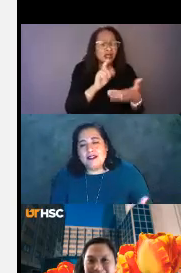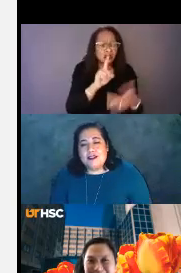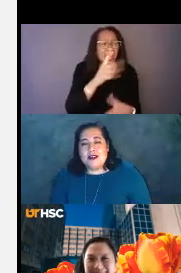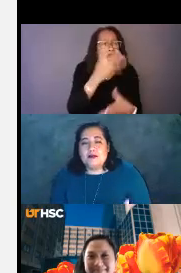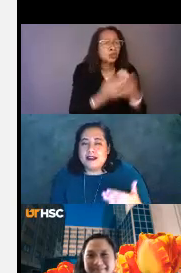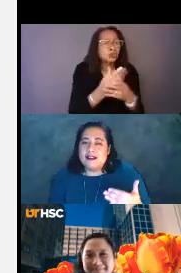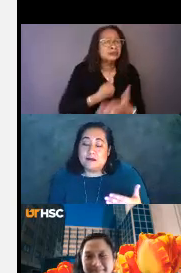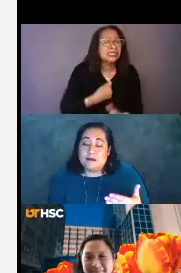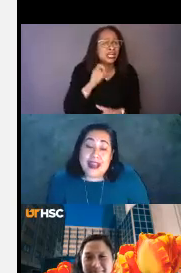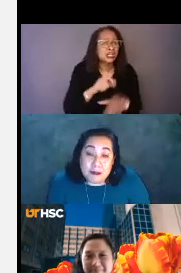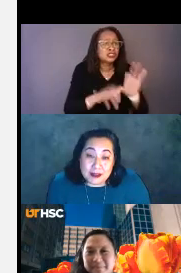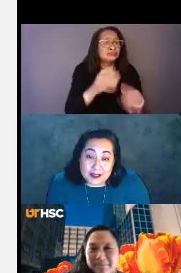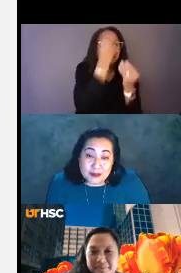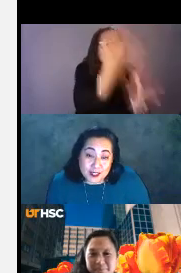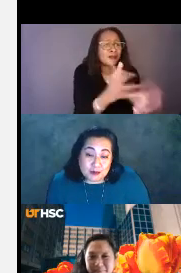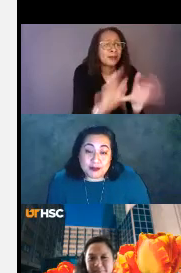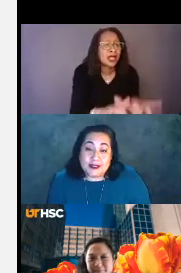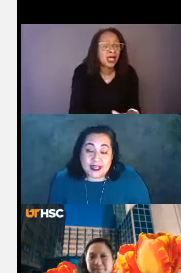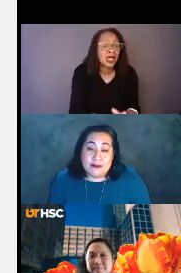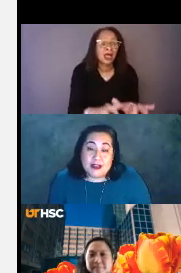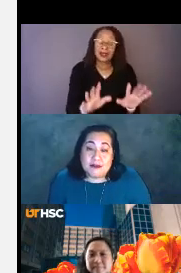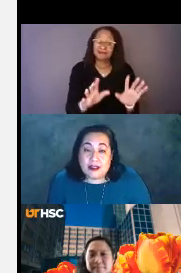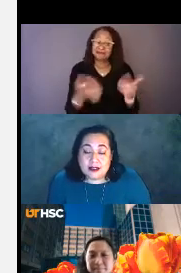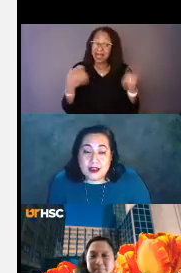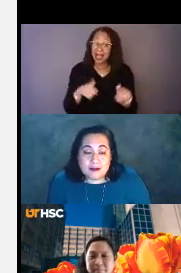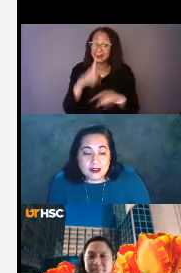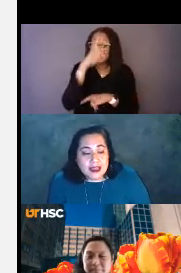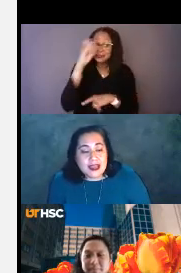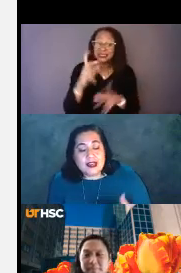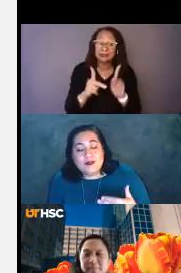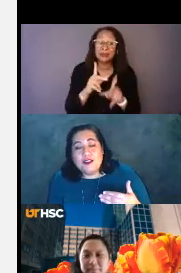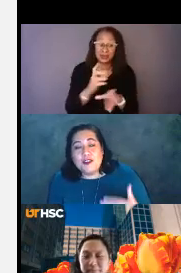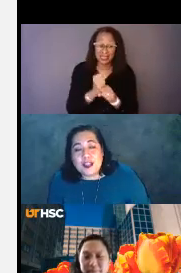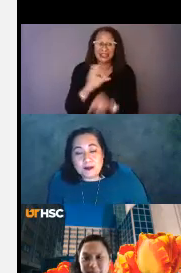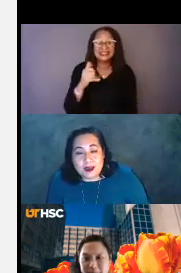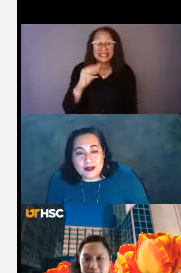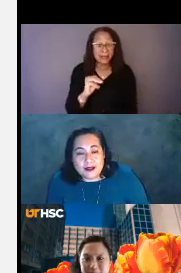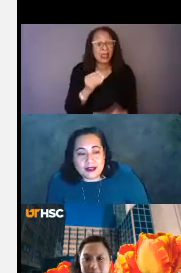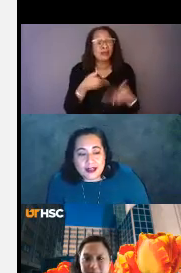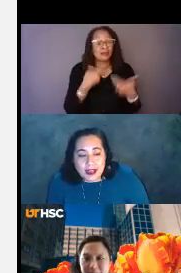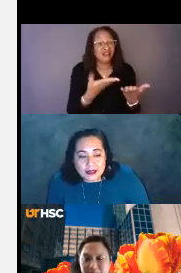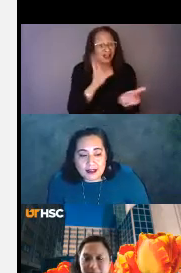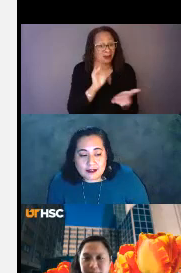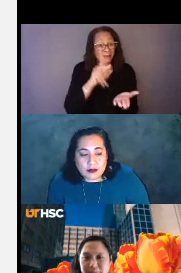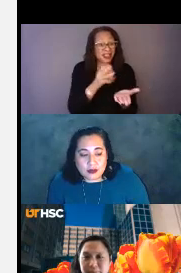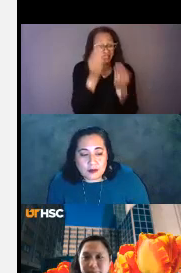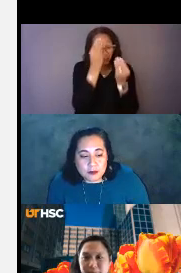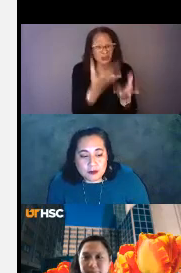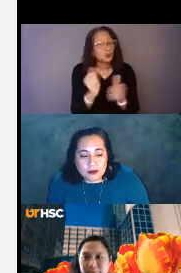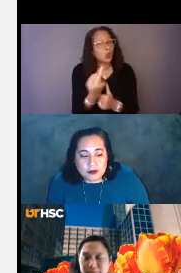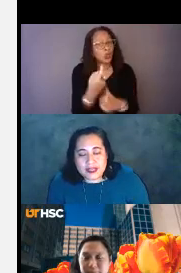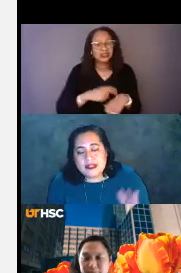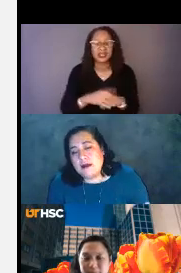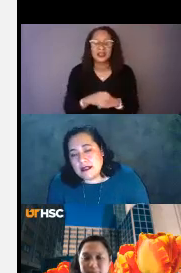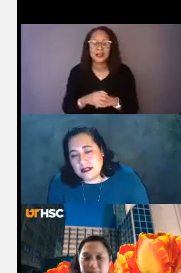kind of being a little funny, but it happens because people get scammed out of money all the time. And if we think about, in context, who are the people,